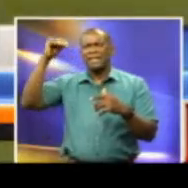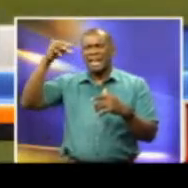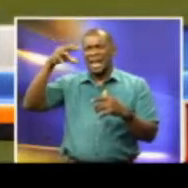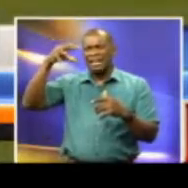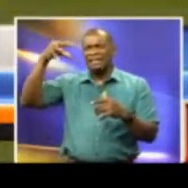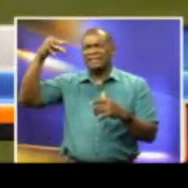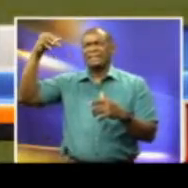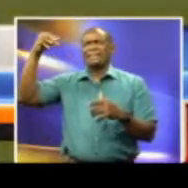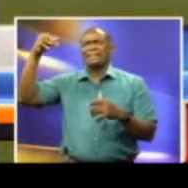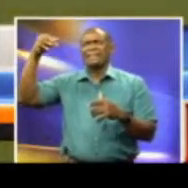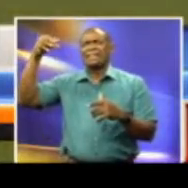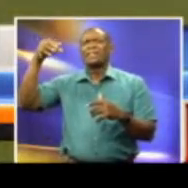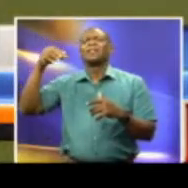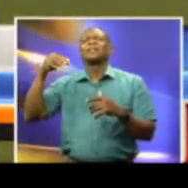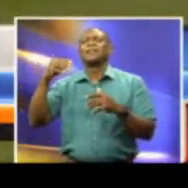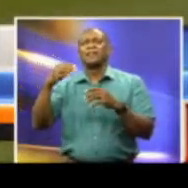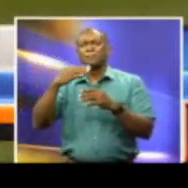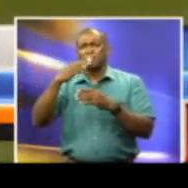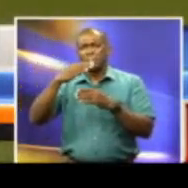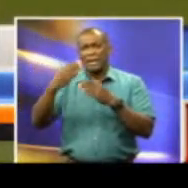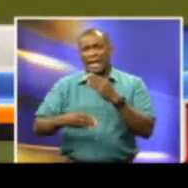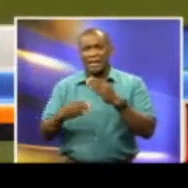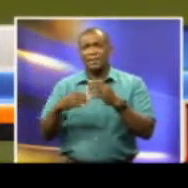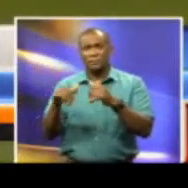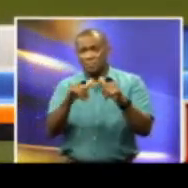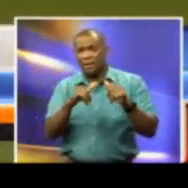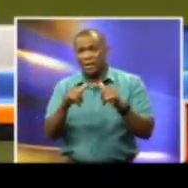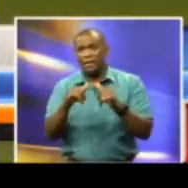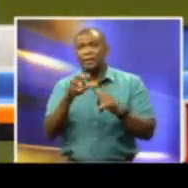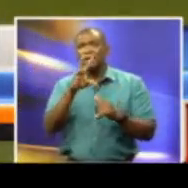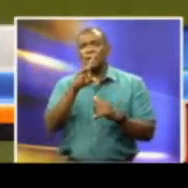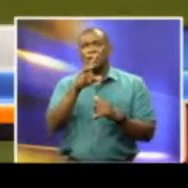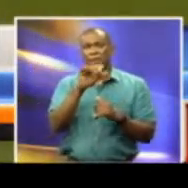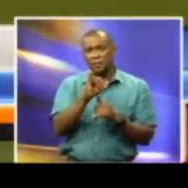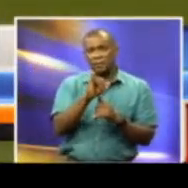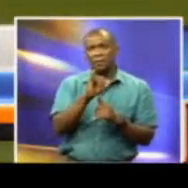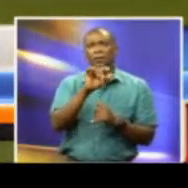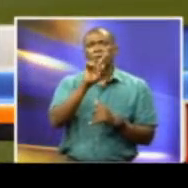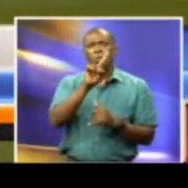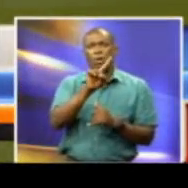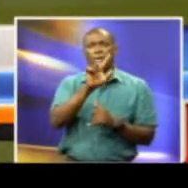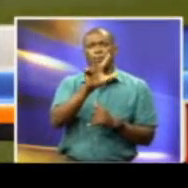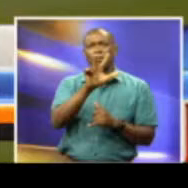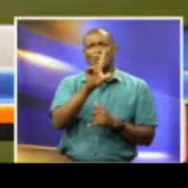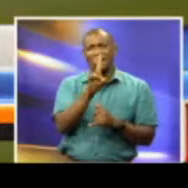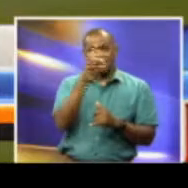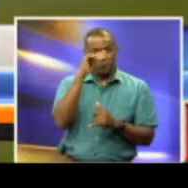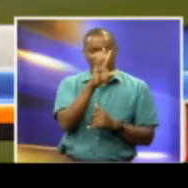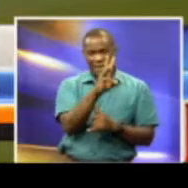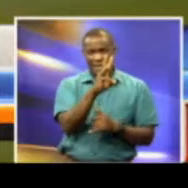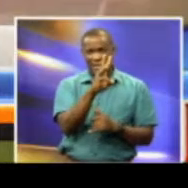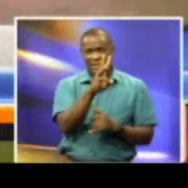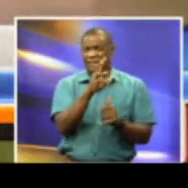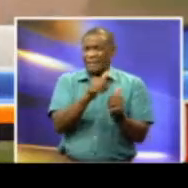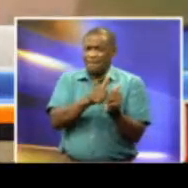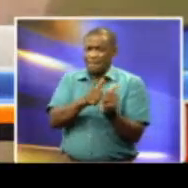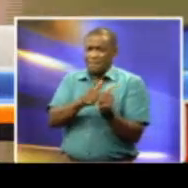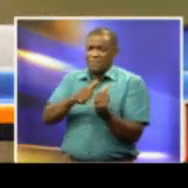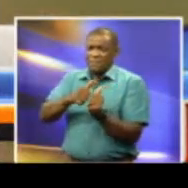and Shane Dorich on 10. The Windies closing on 137 for six still trailing by